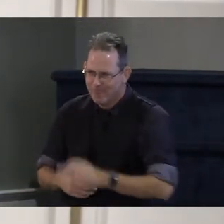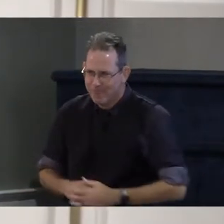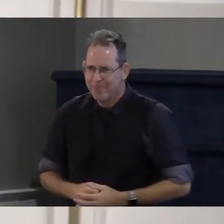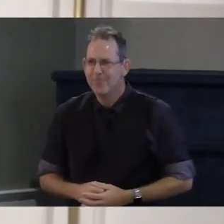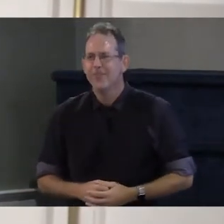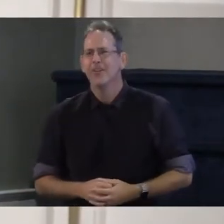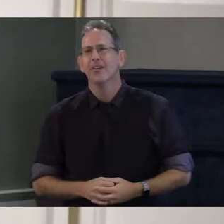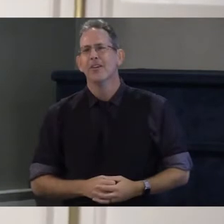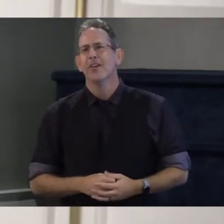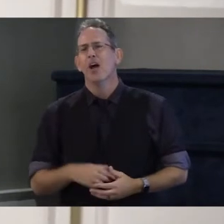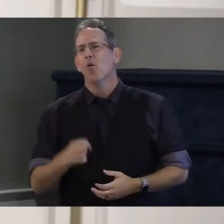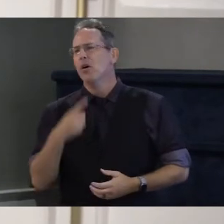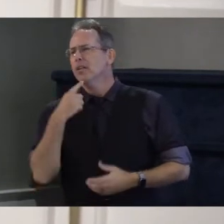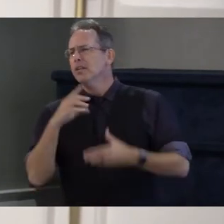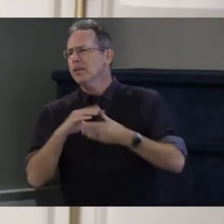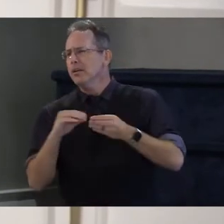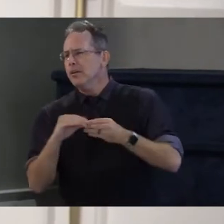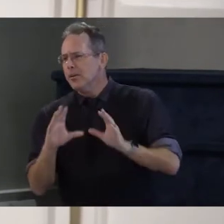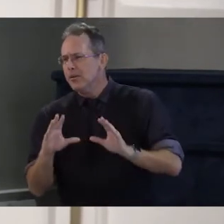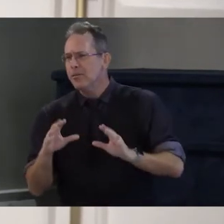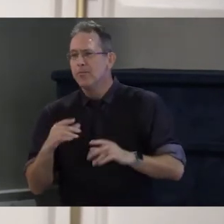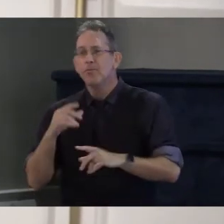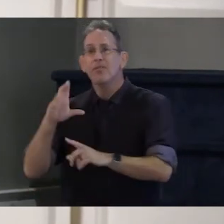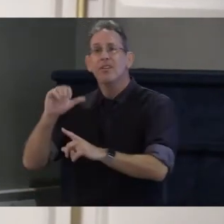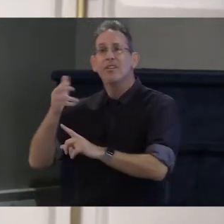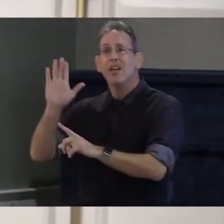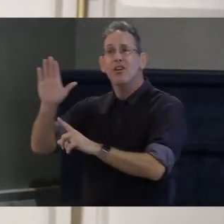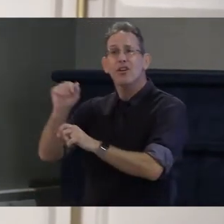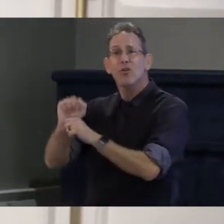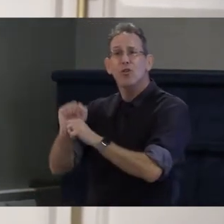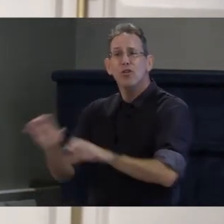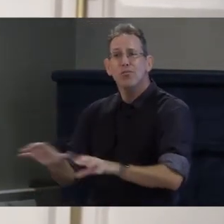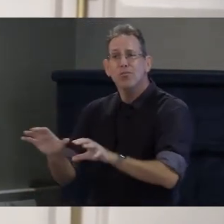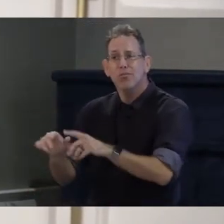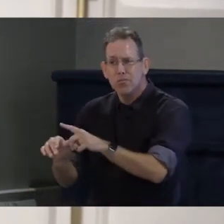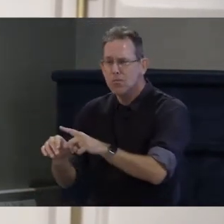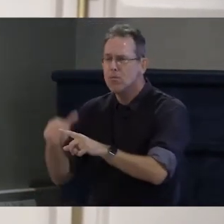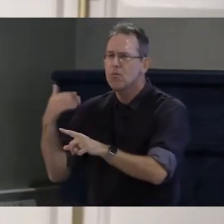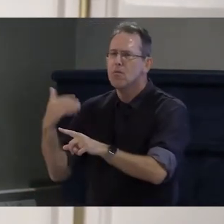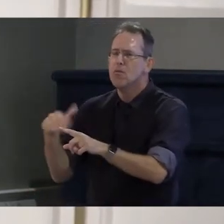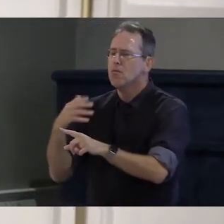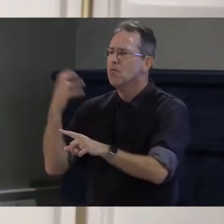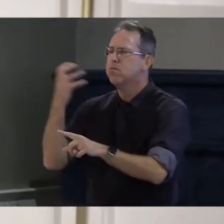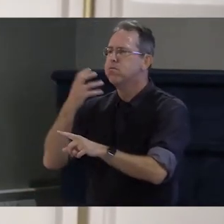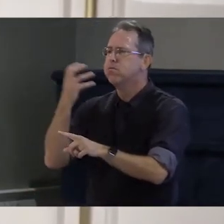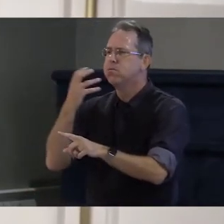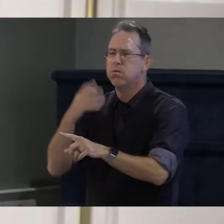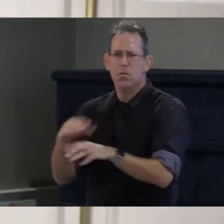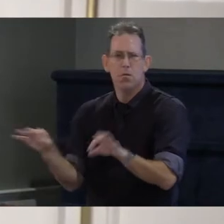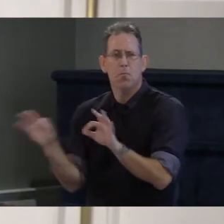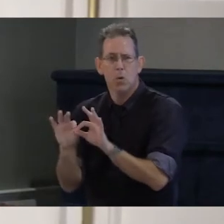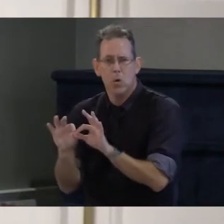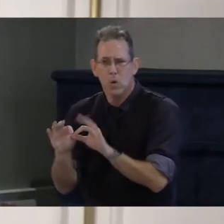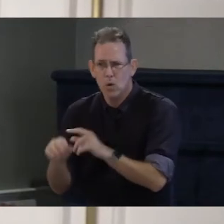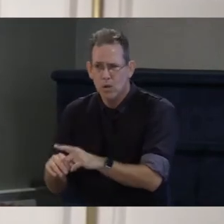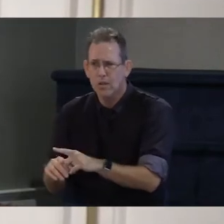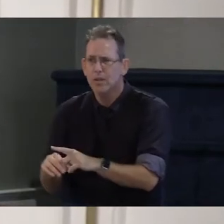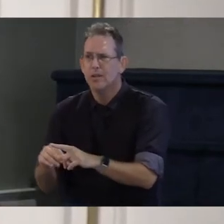Sarah's work has been critical in evolving the way Vermont media